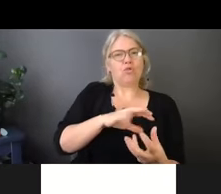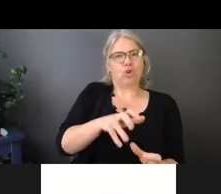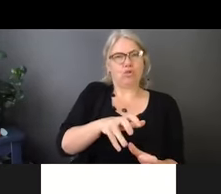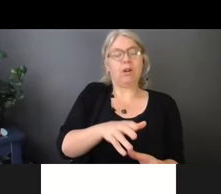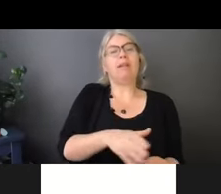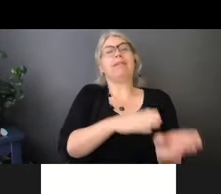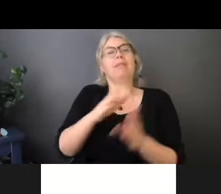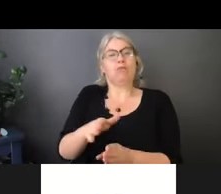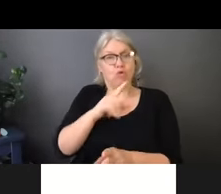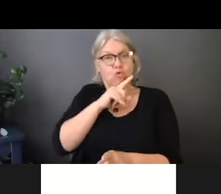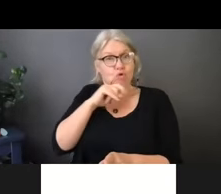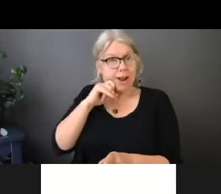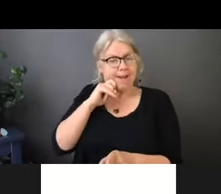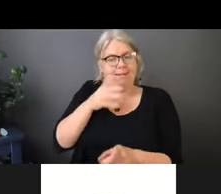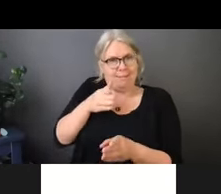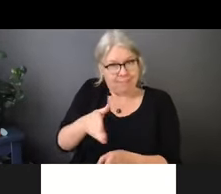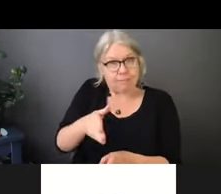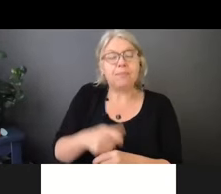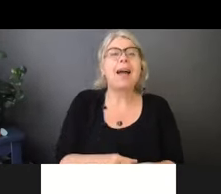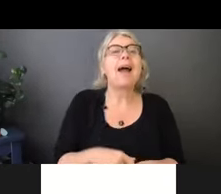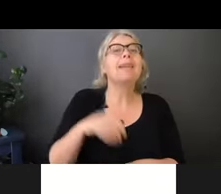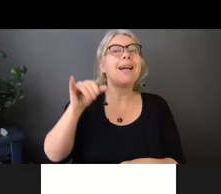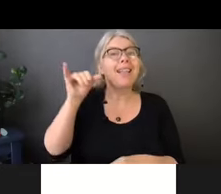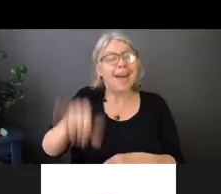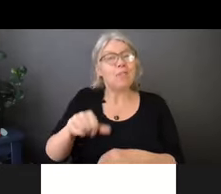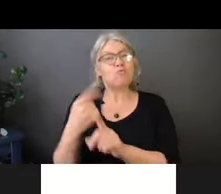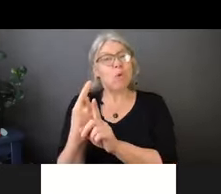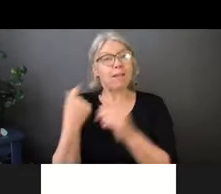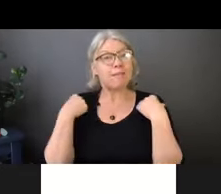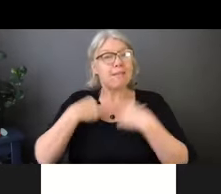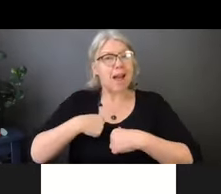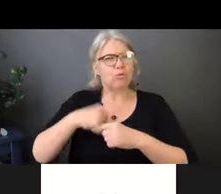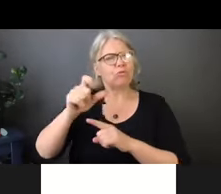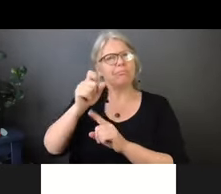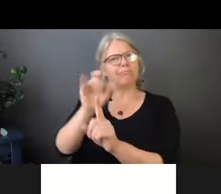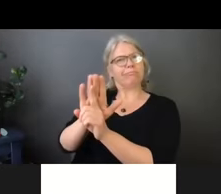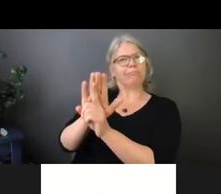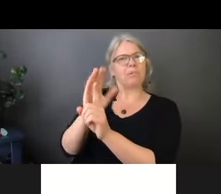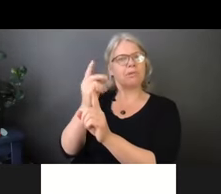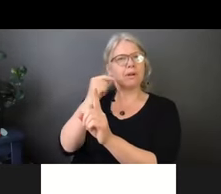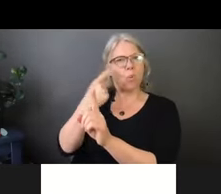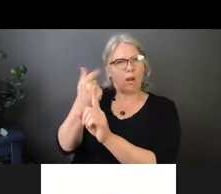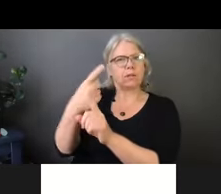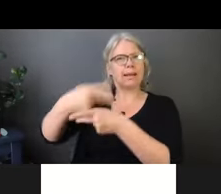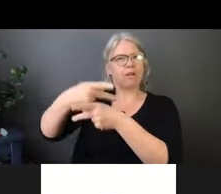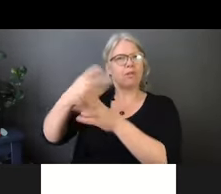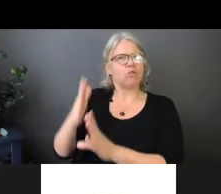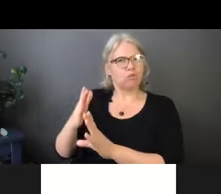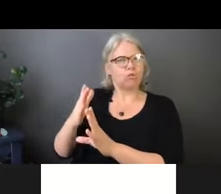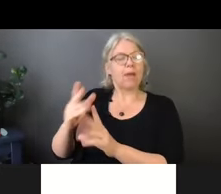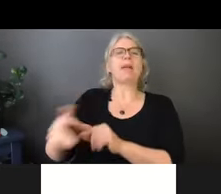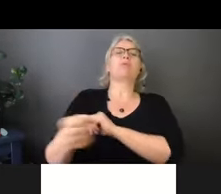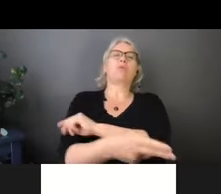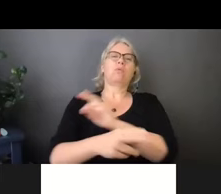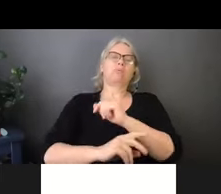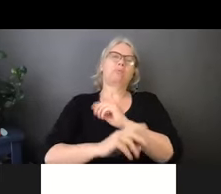should use that multi-use reusable gown while they're working with you. And then it should go into